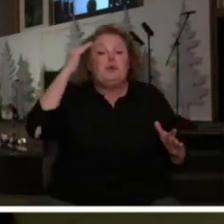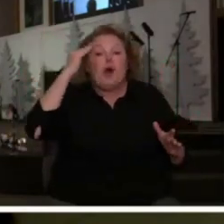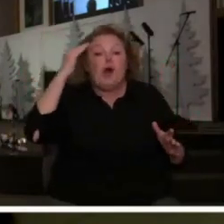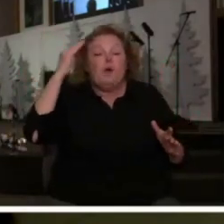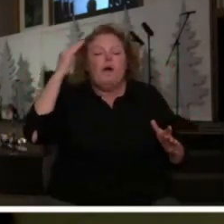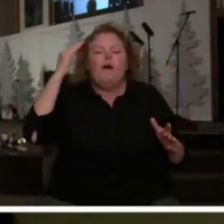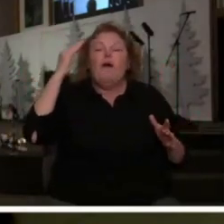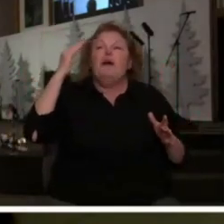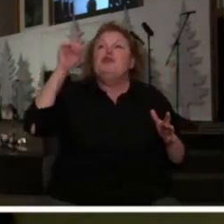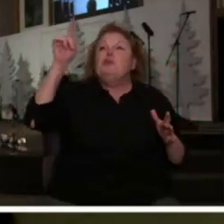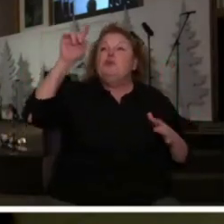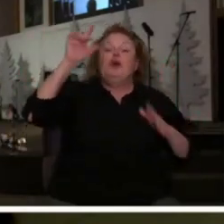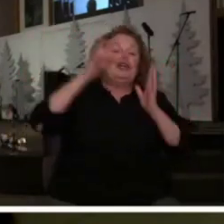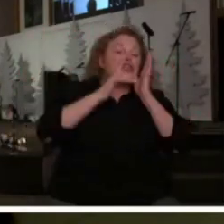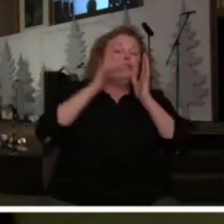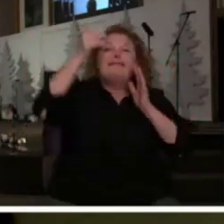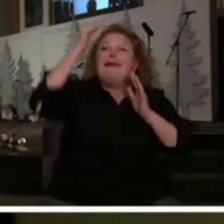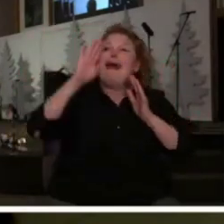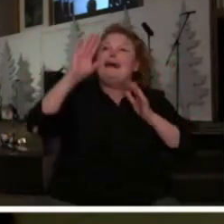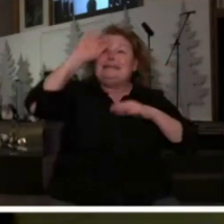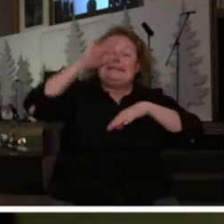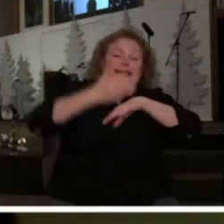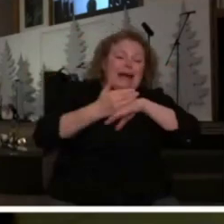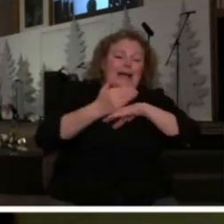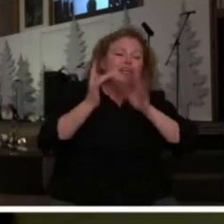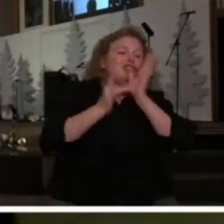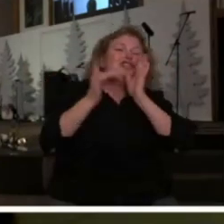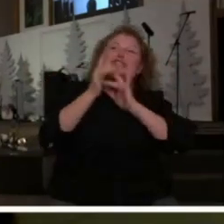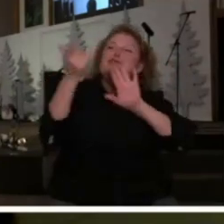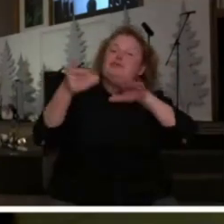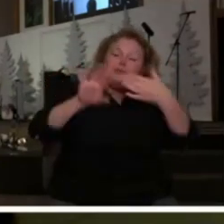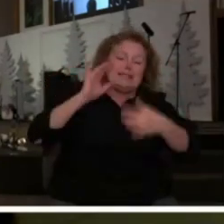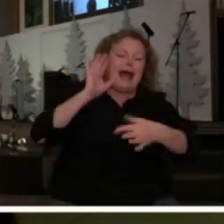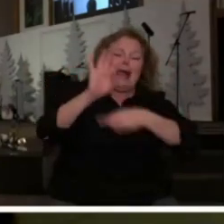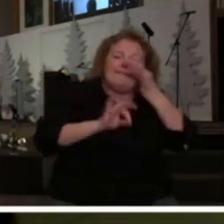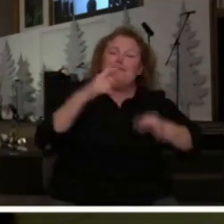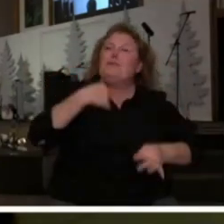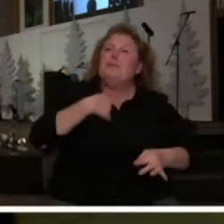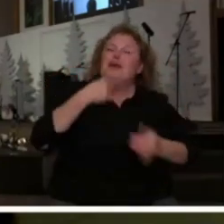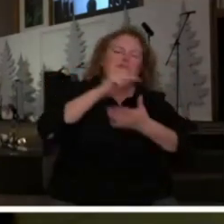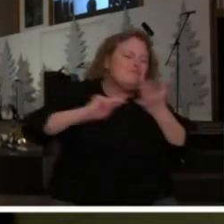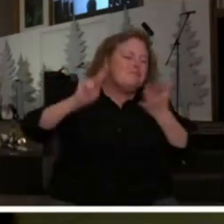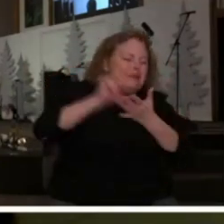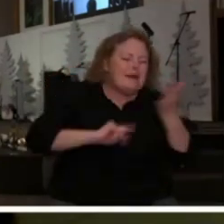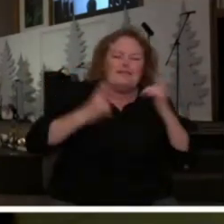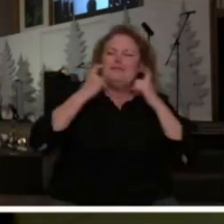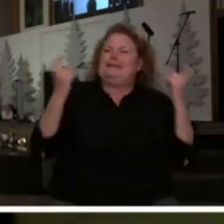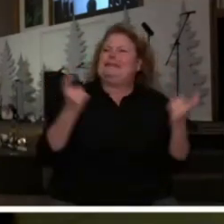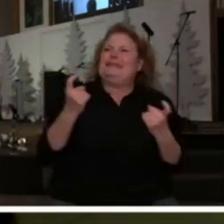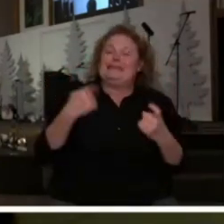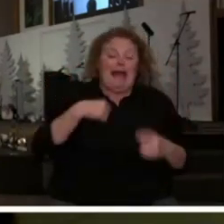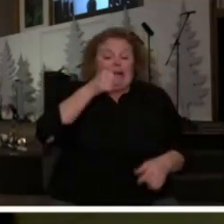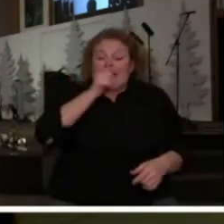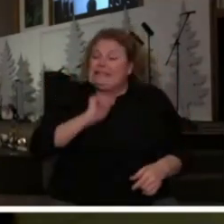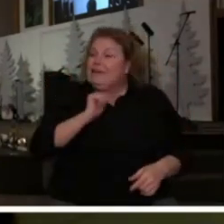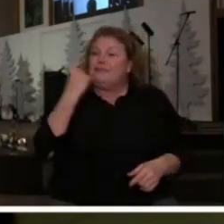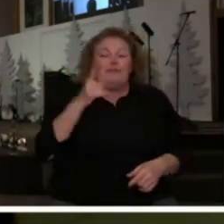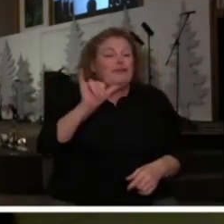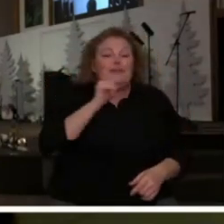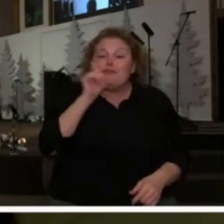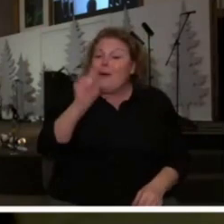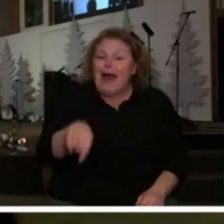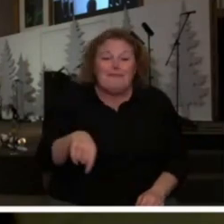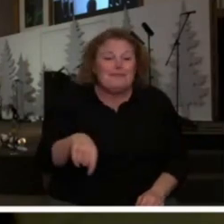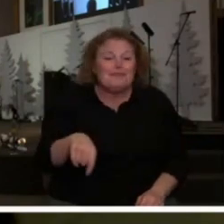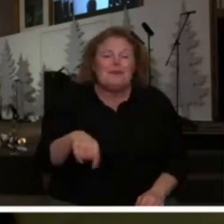I believe that you're the Son of God and I believe that you died for me and I believe that you paid the penalty so that I don't have to suffer eternally for what I have